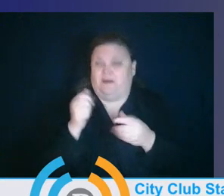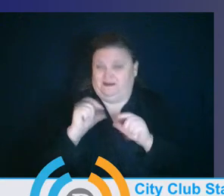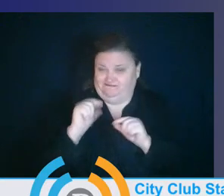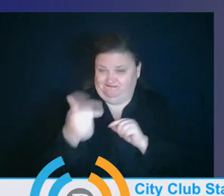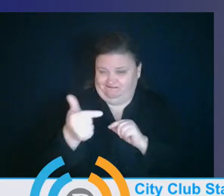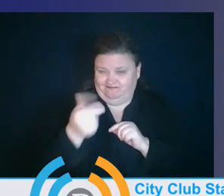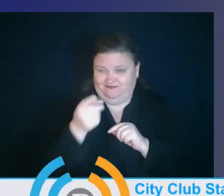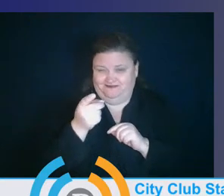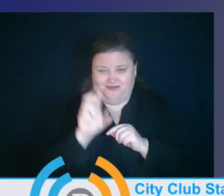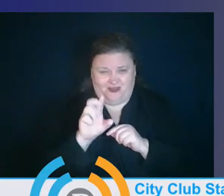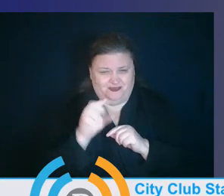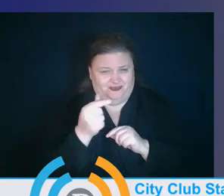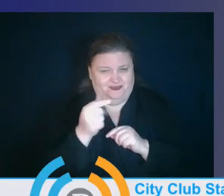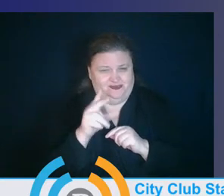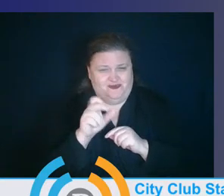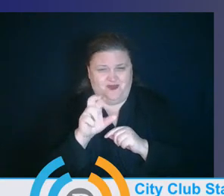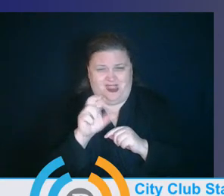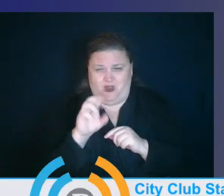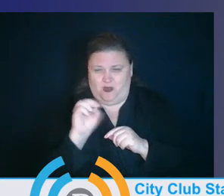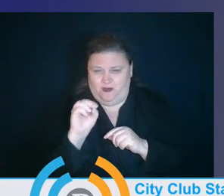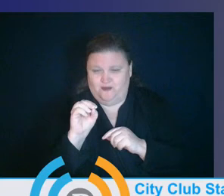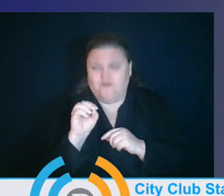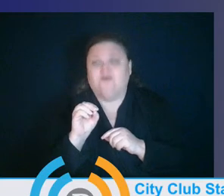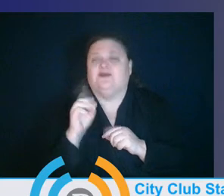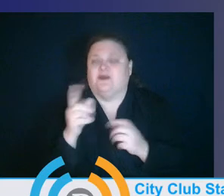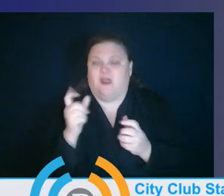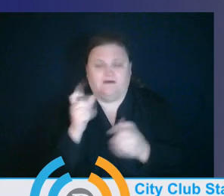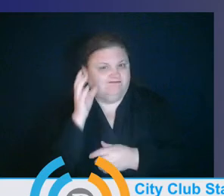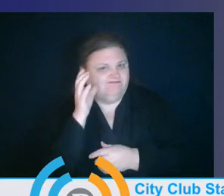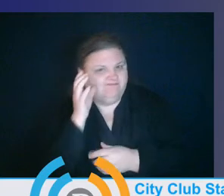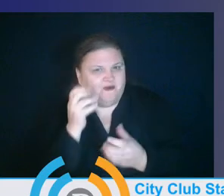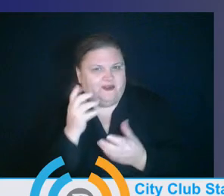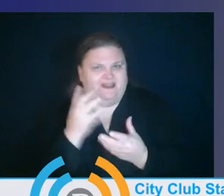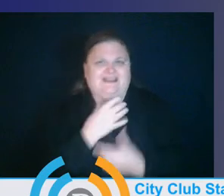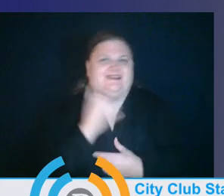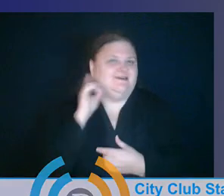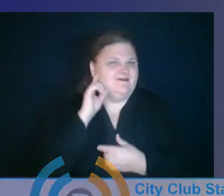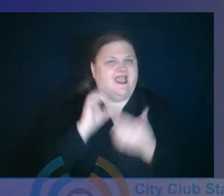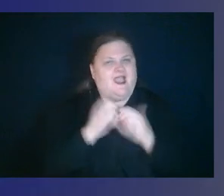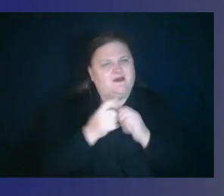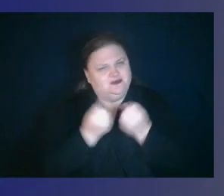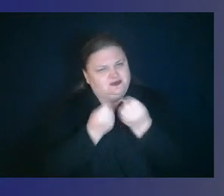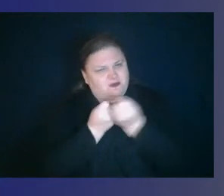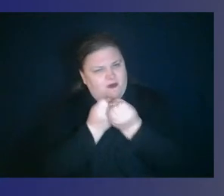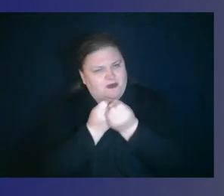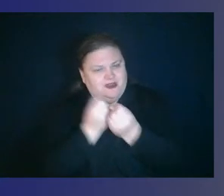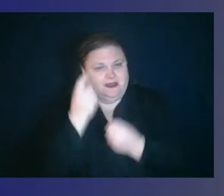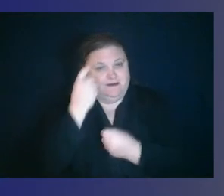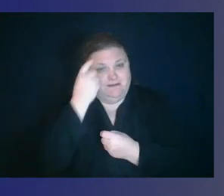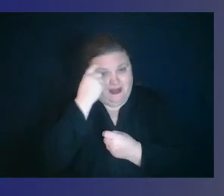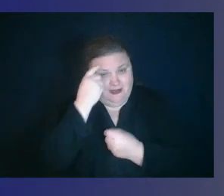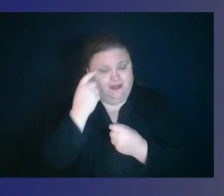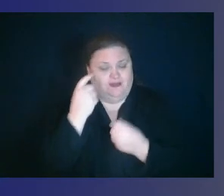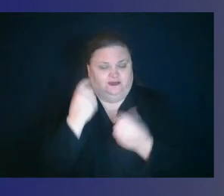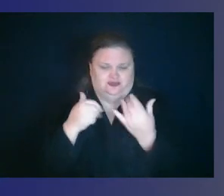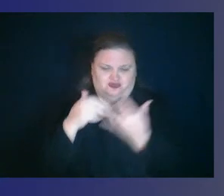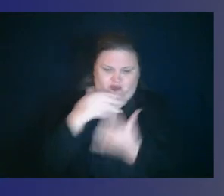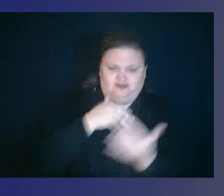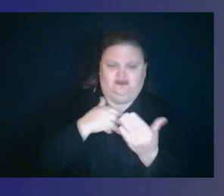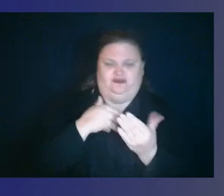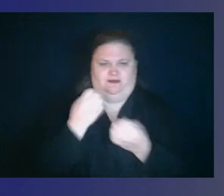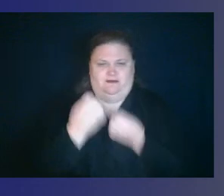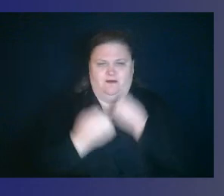a little bit about how you all are supporting the social, emotional needs of our students right now. We've got a lot of questions